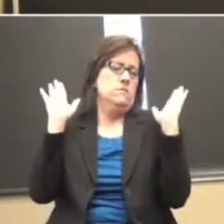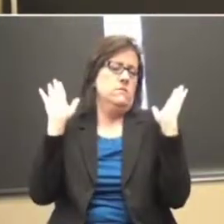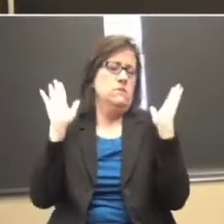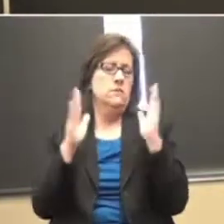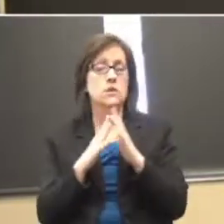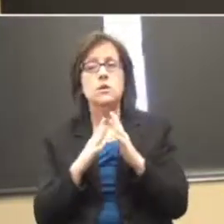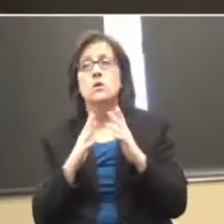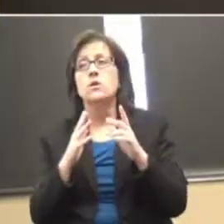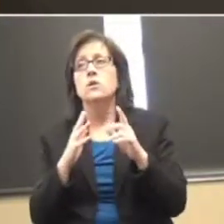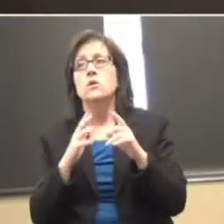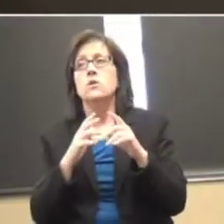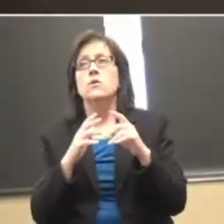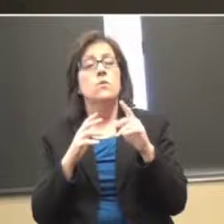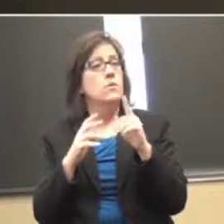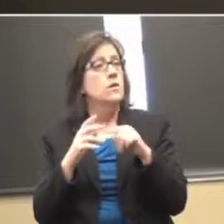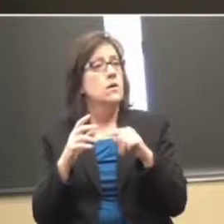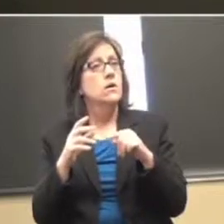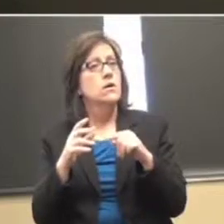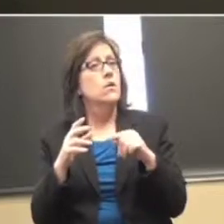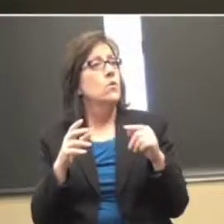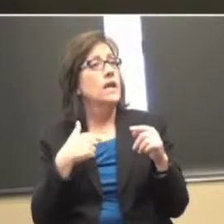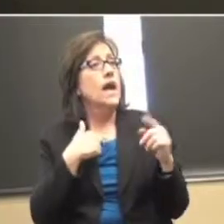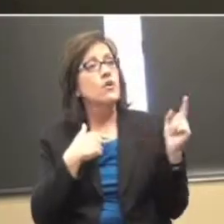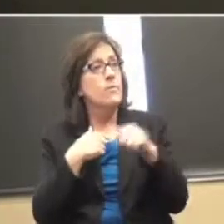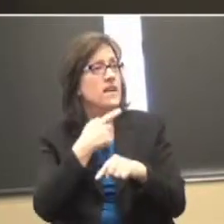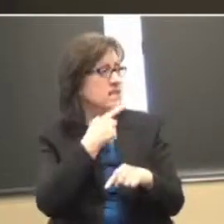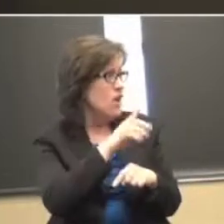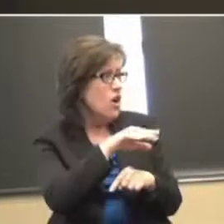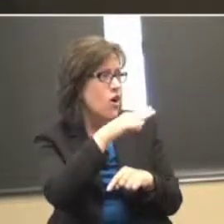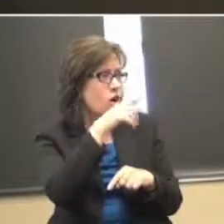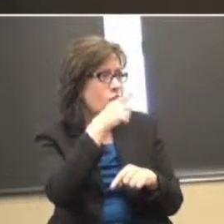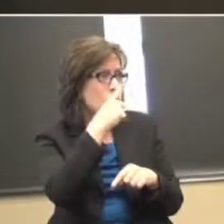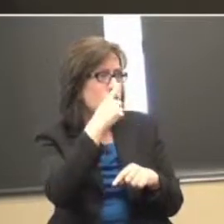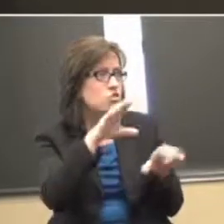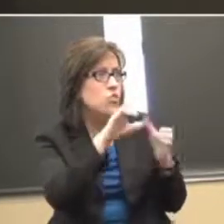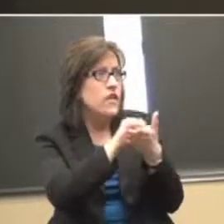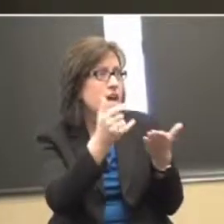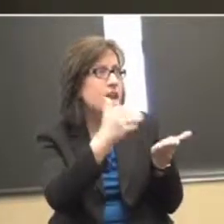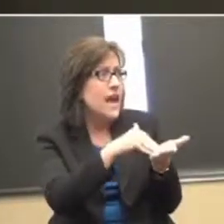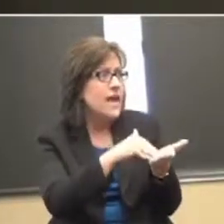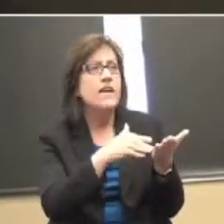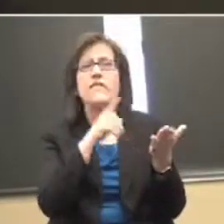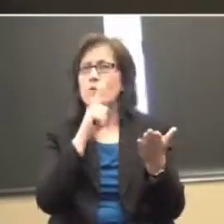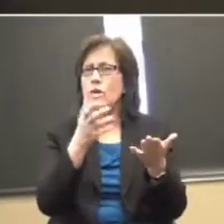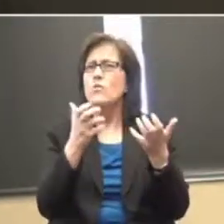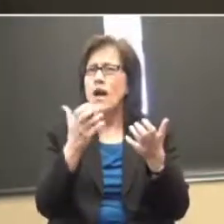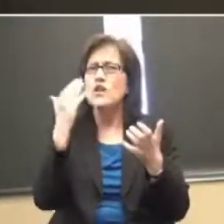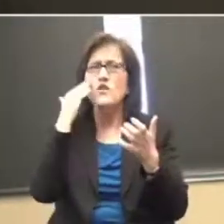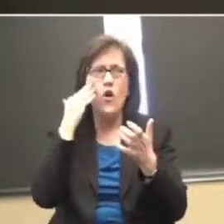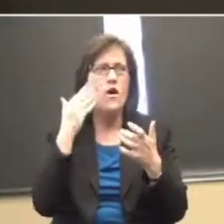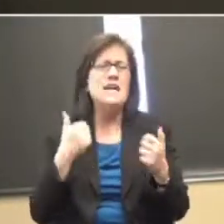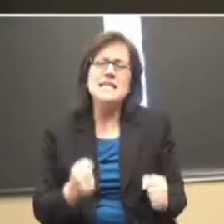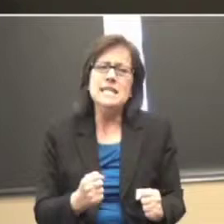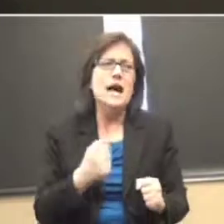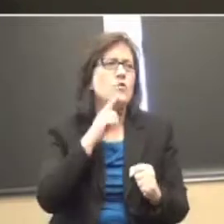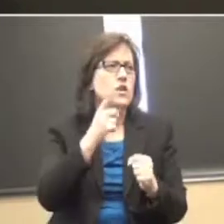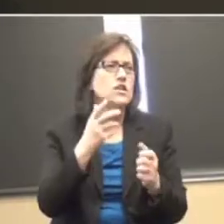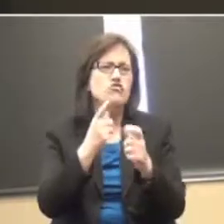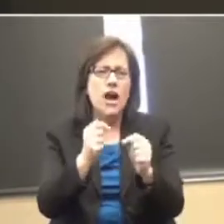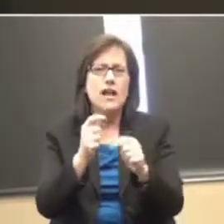But when I come back, oftentimes they say, can you do that again? They really want to know how I'm doing. I've really tried to work on this.